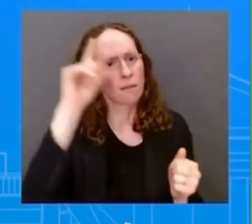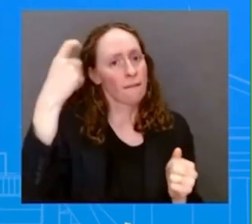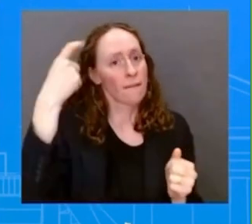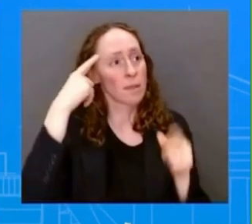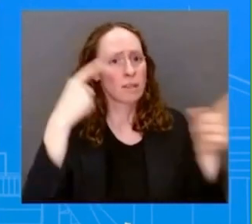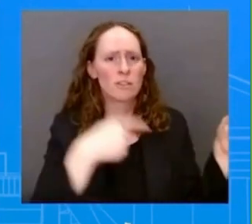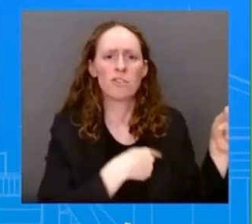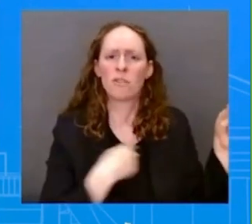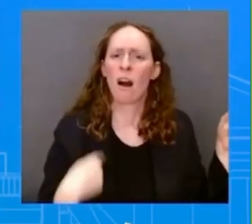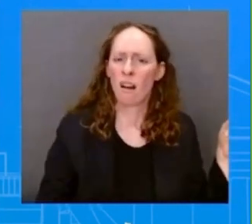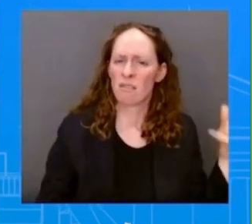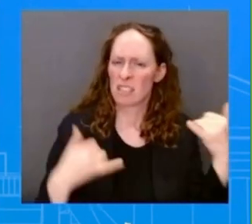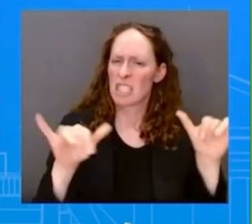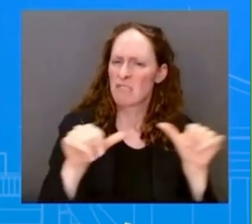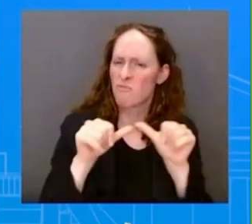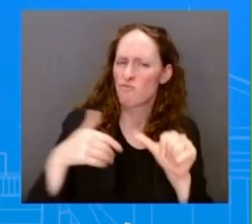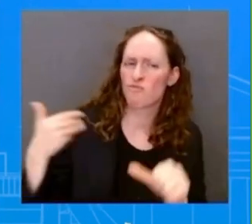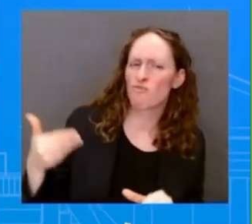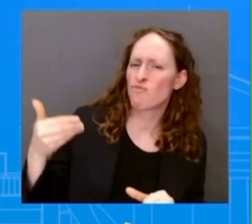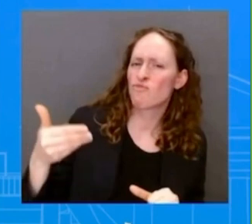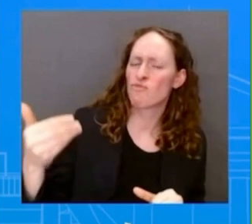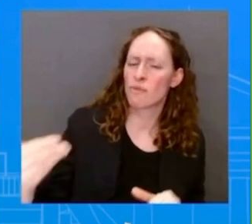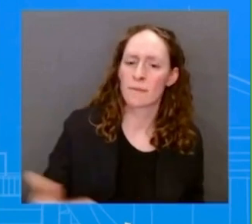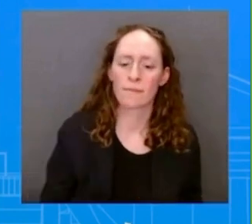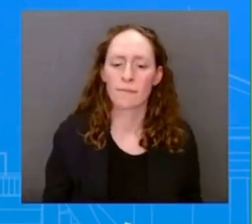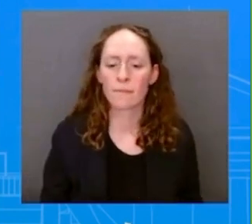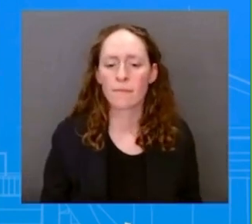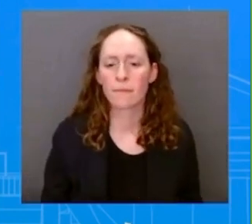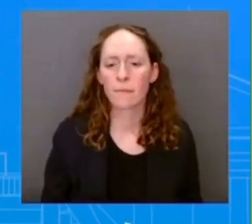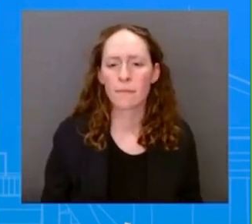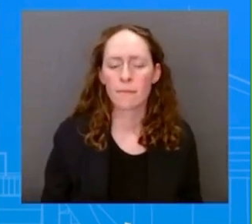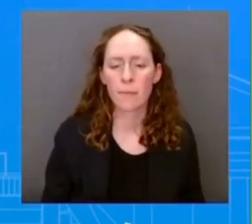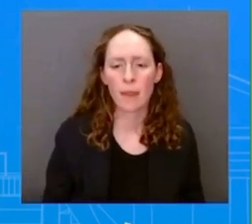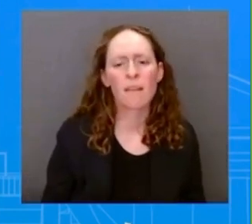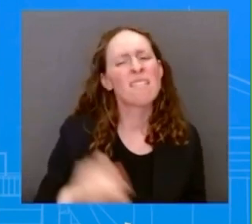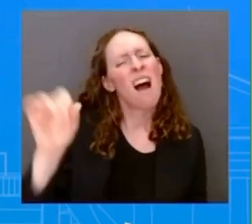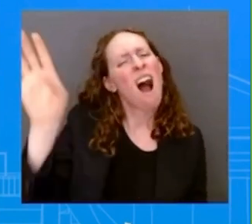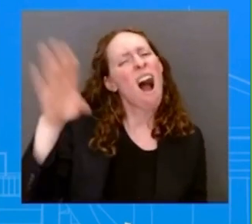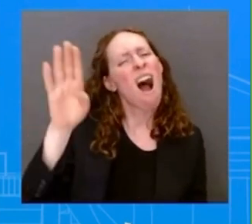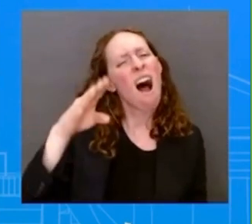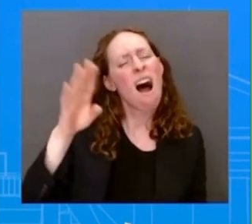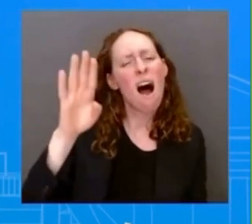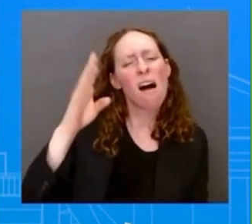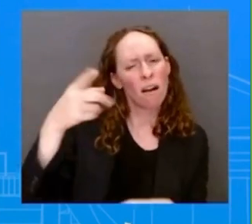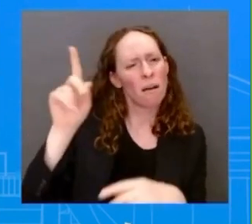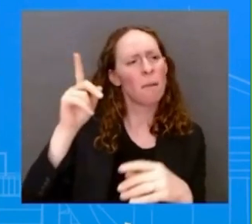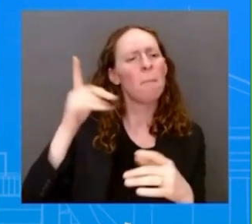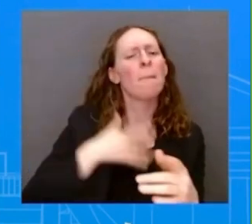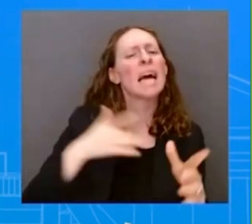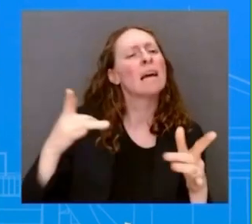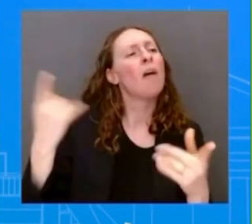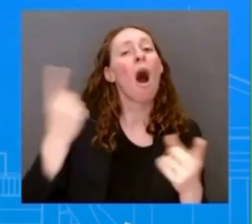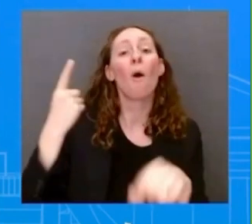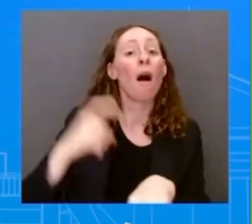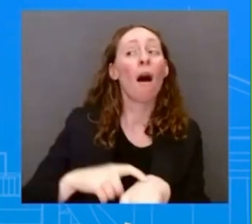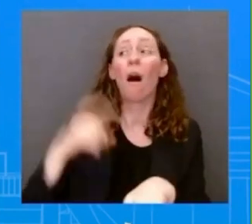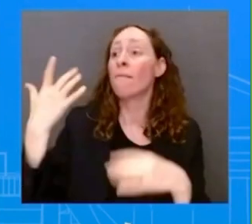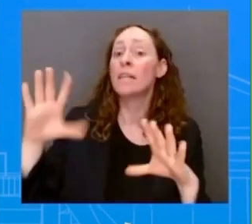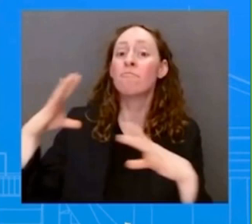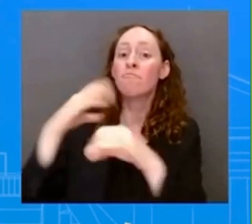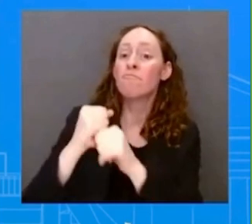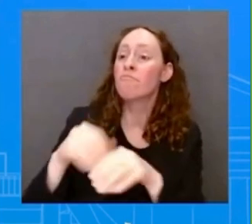those conversations but usually you read it out and, you know, in writing and just say he had held a phone call with his counterpart. So on this,